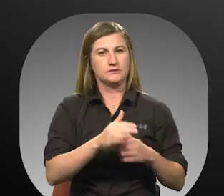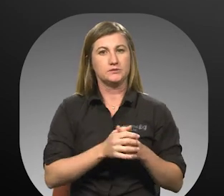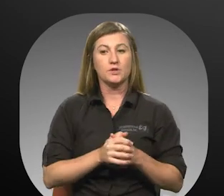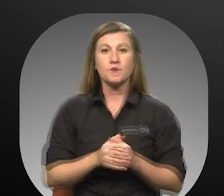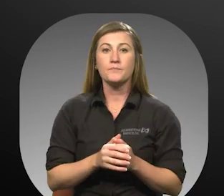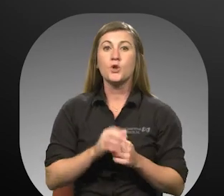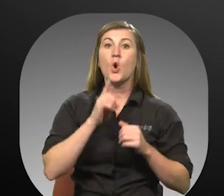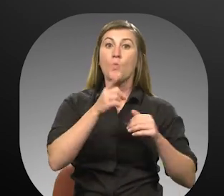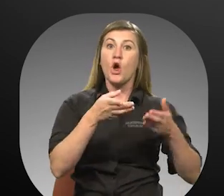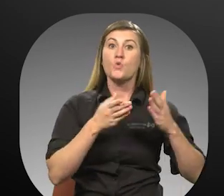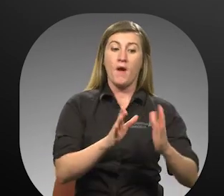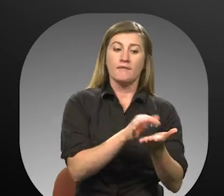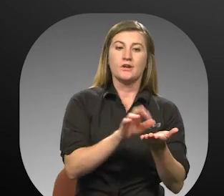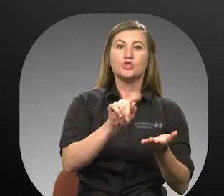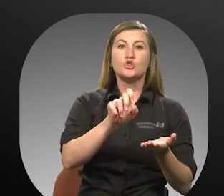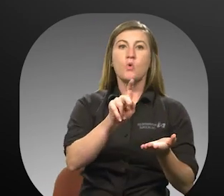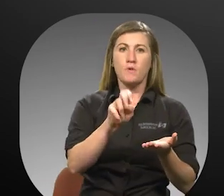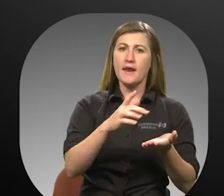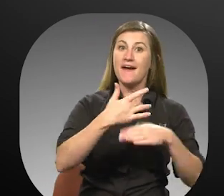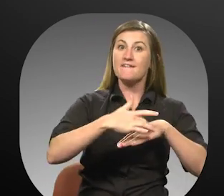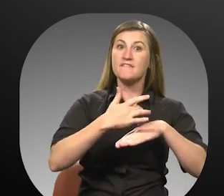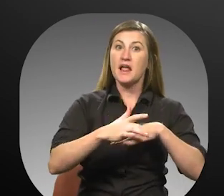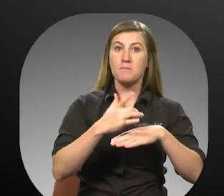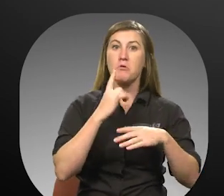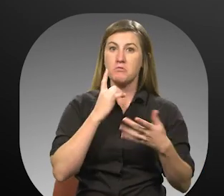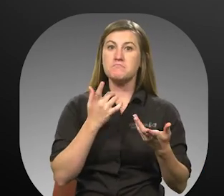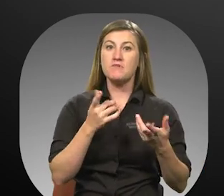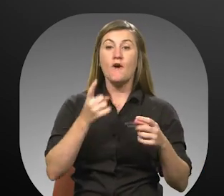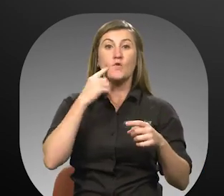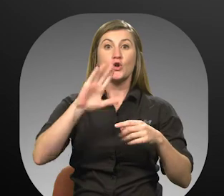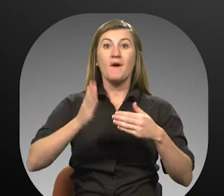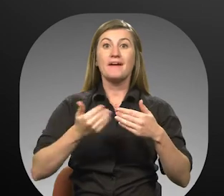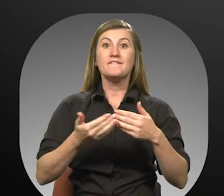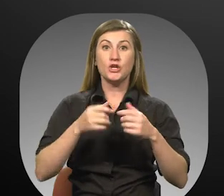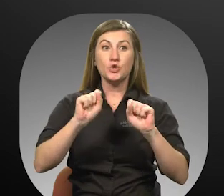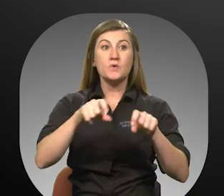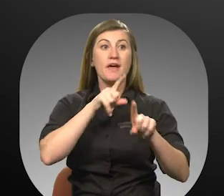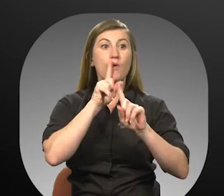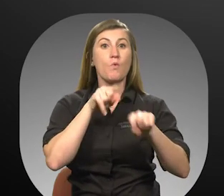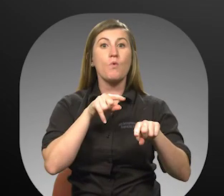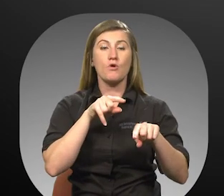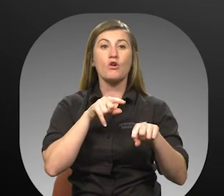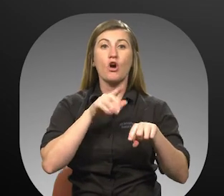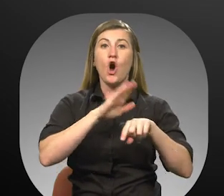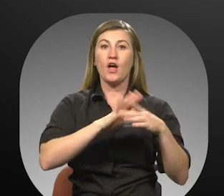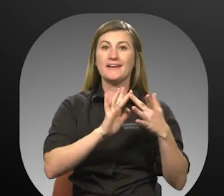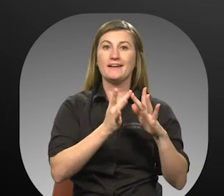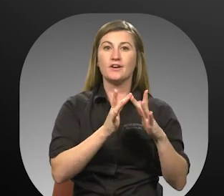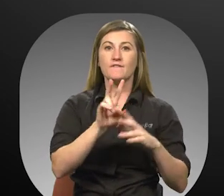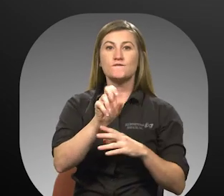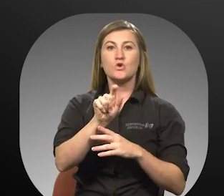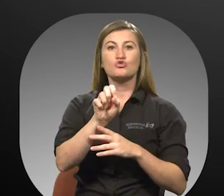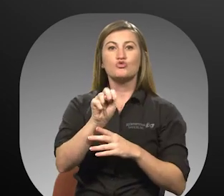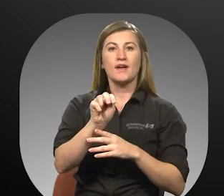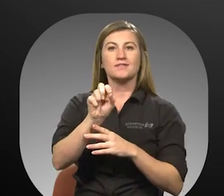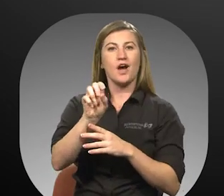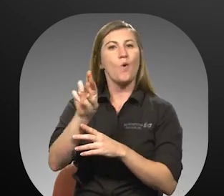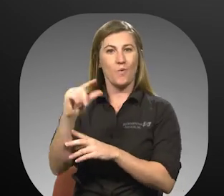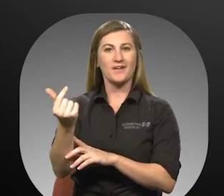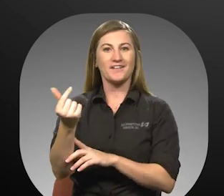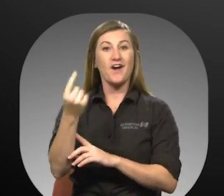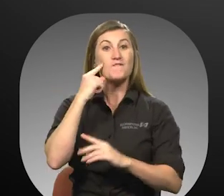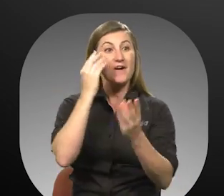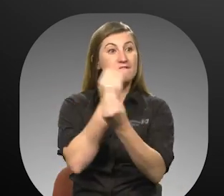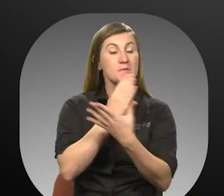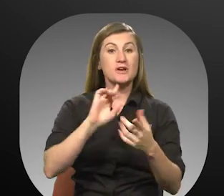One-way tokens are available in various quantities. For your convenience, you may purchase gold tokens online at Votran.org. For